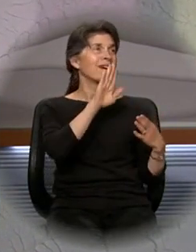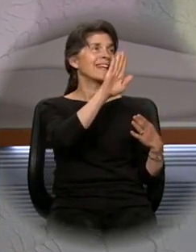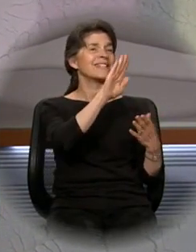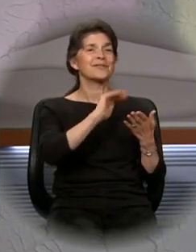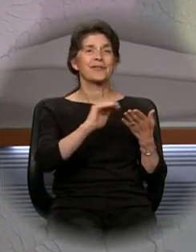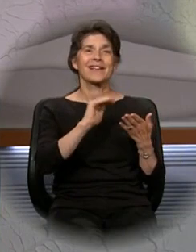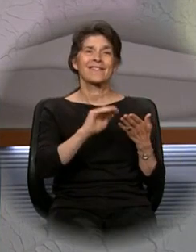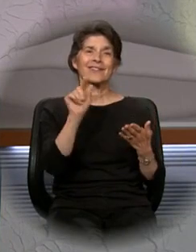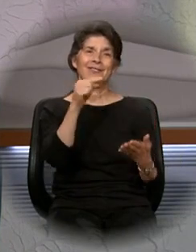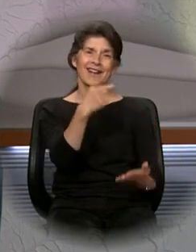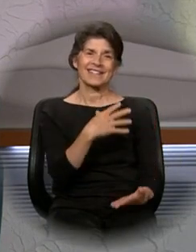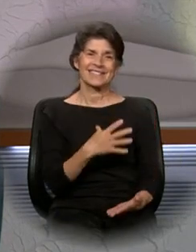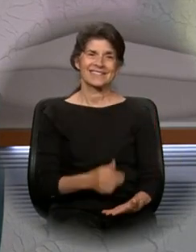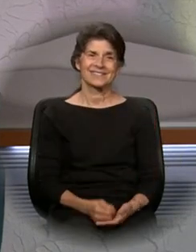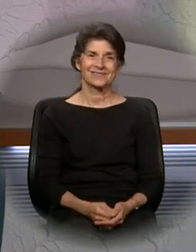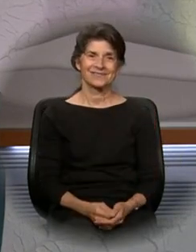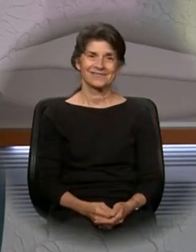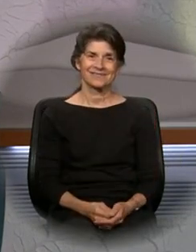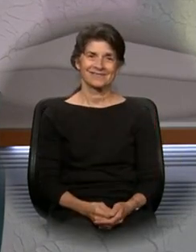grace.